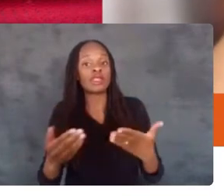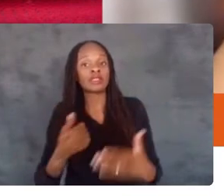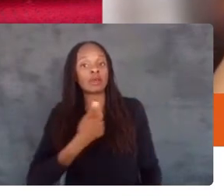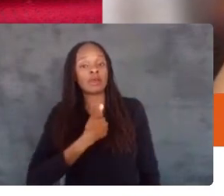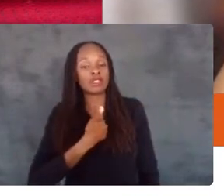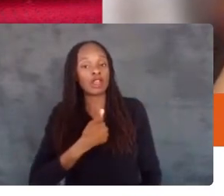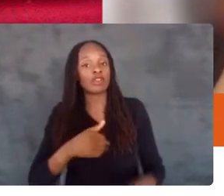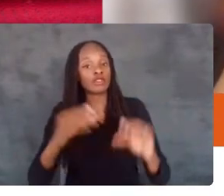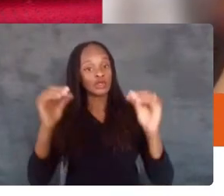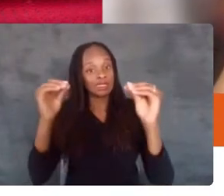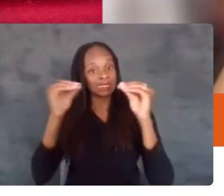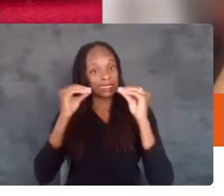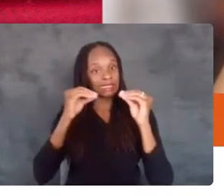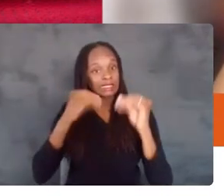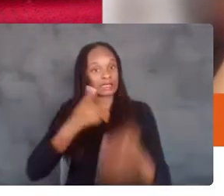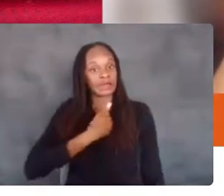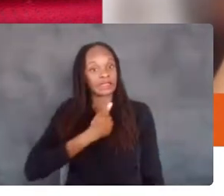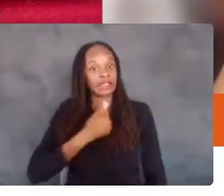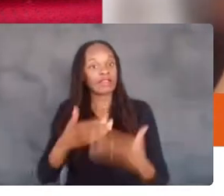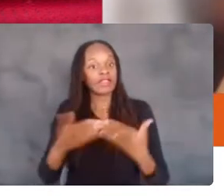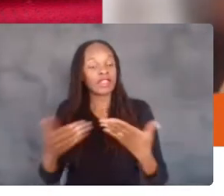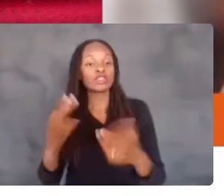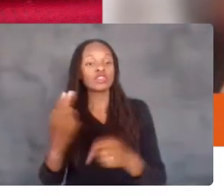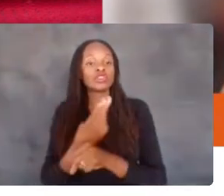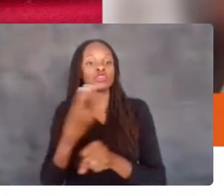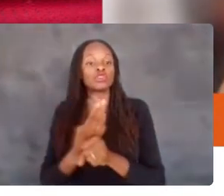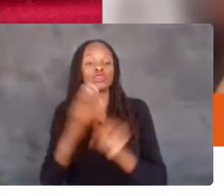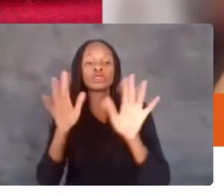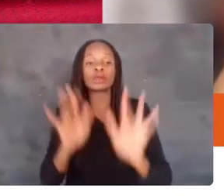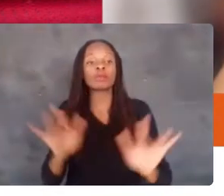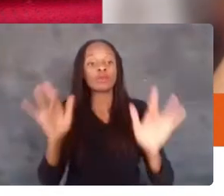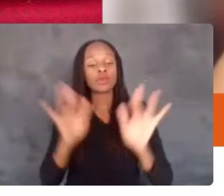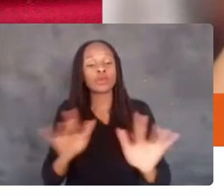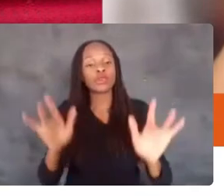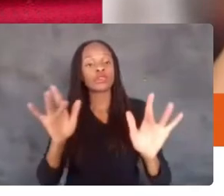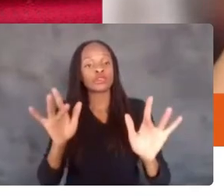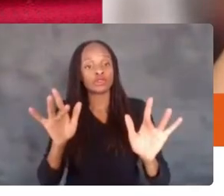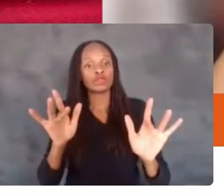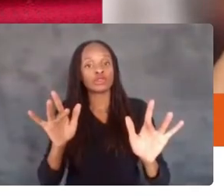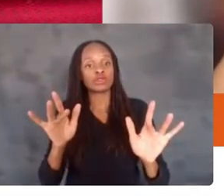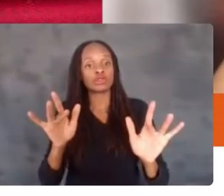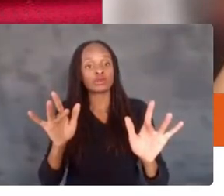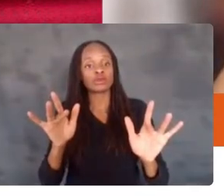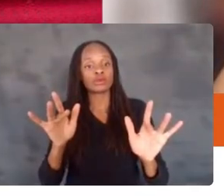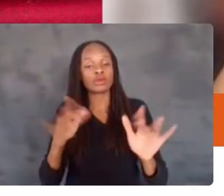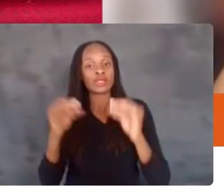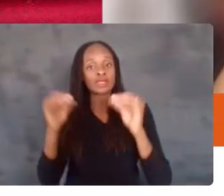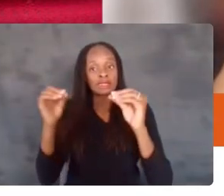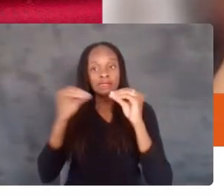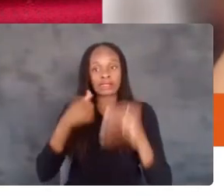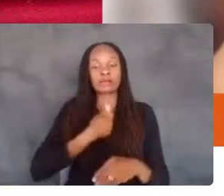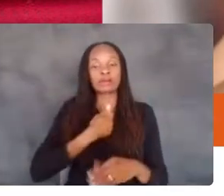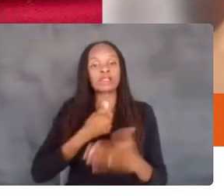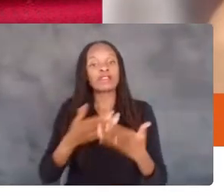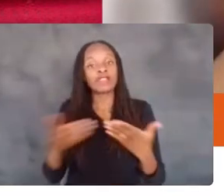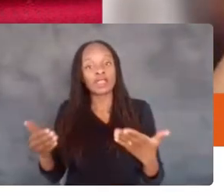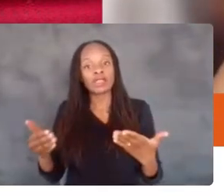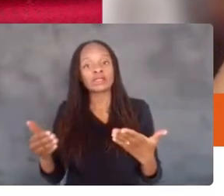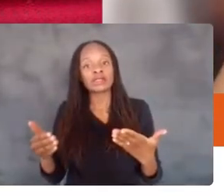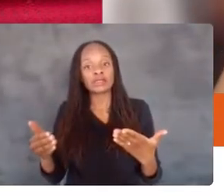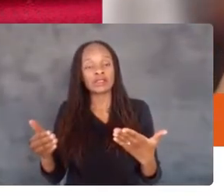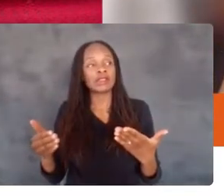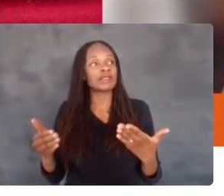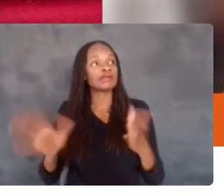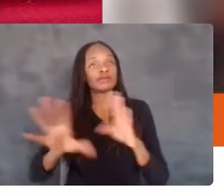teach myself things, to use computers, to teach myself things, and to get out